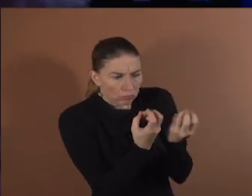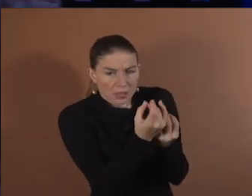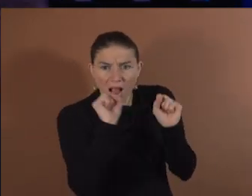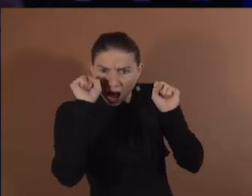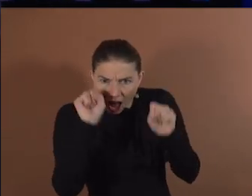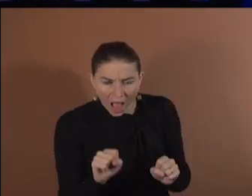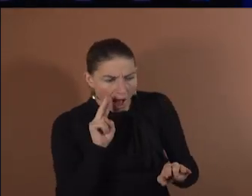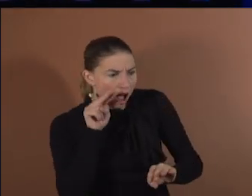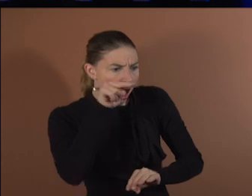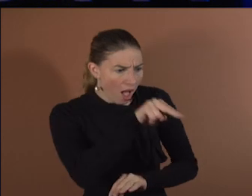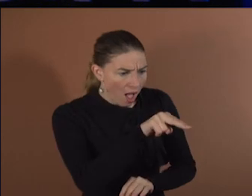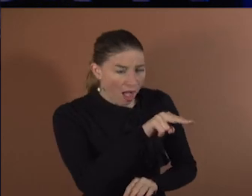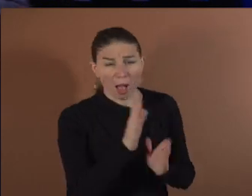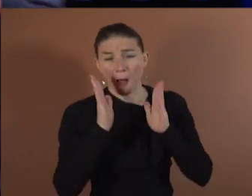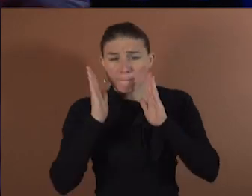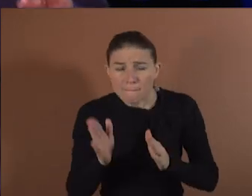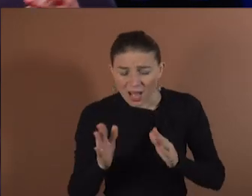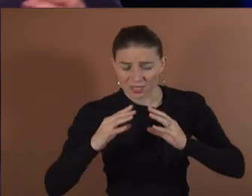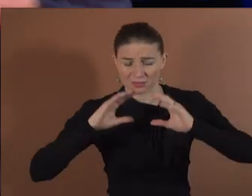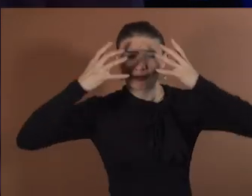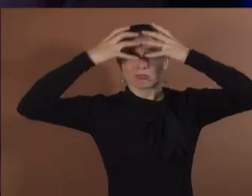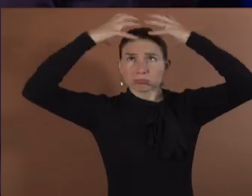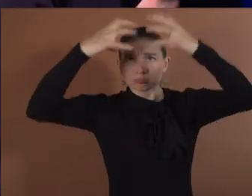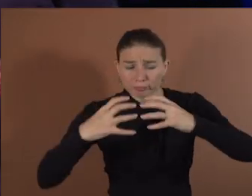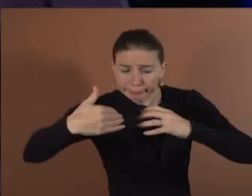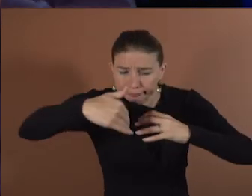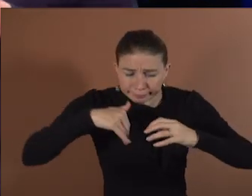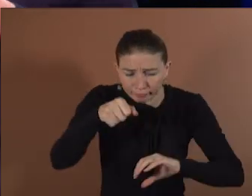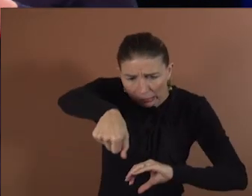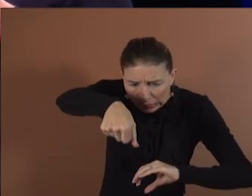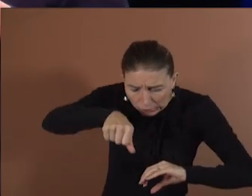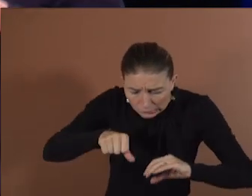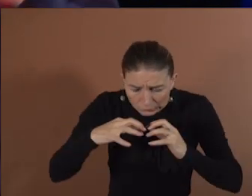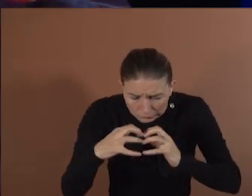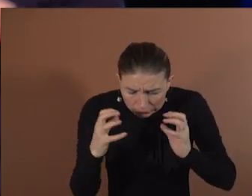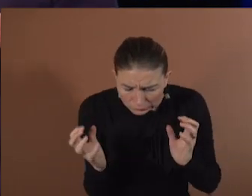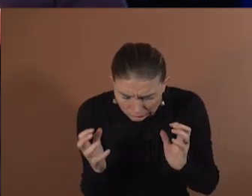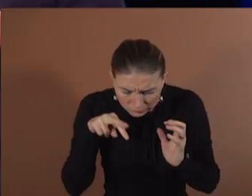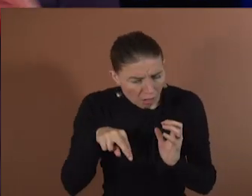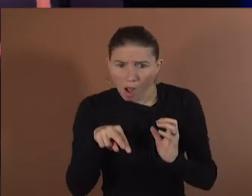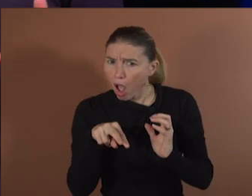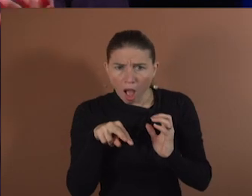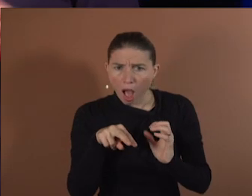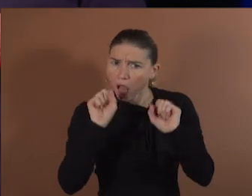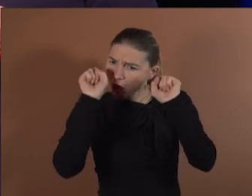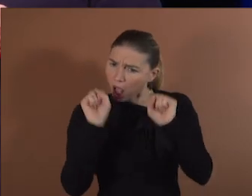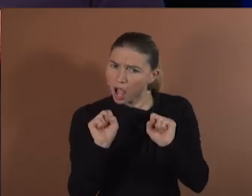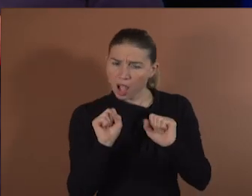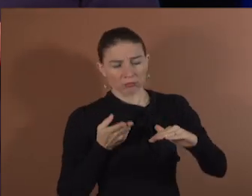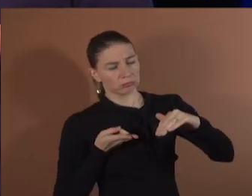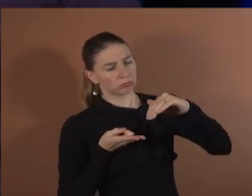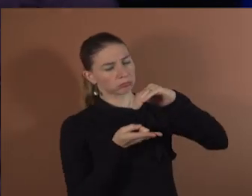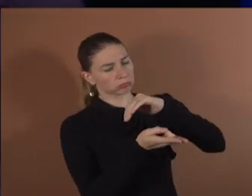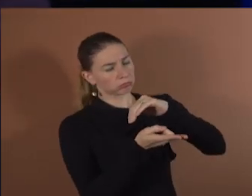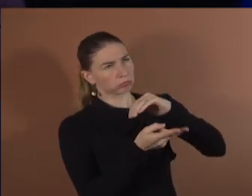So if you now think that fMRI measures the activity in the hundred billion neurons in your brains, I have to disappoint you.